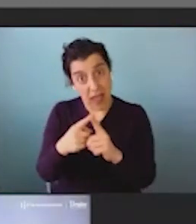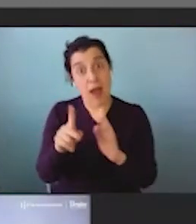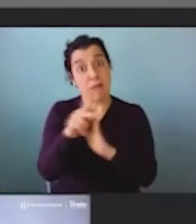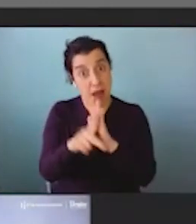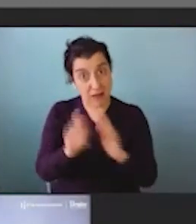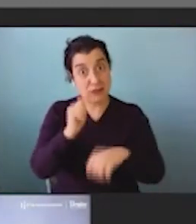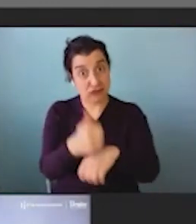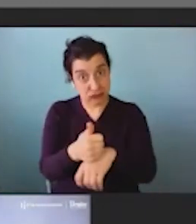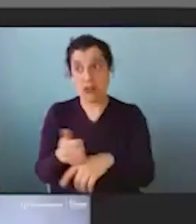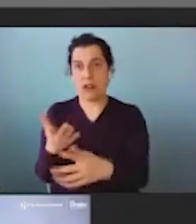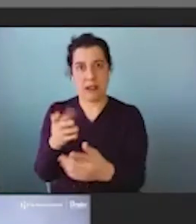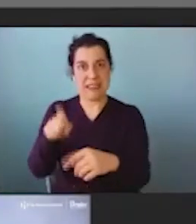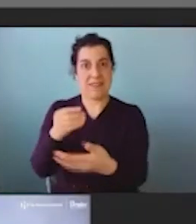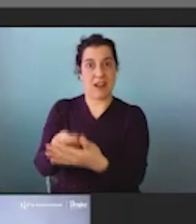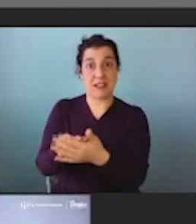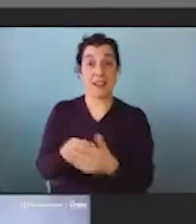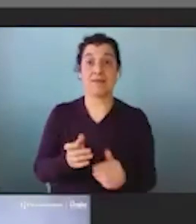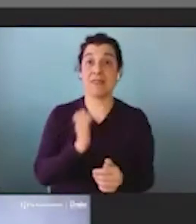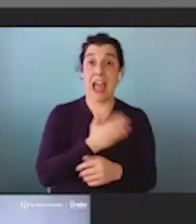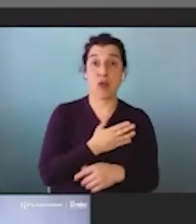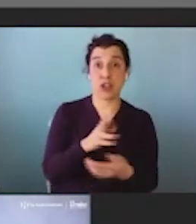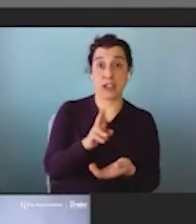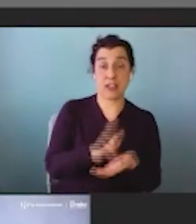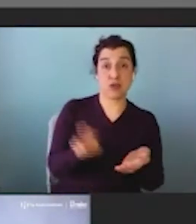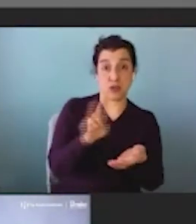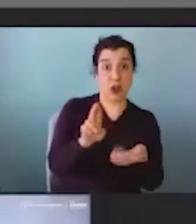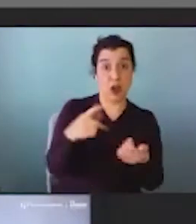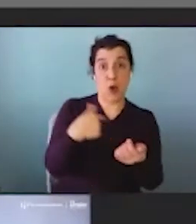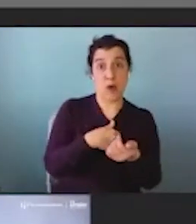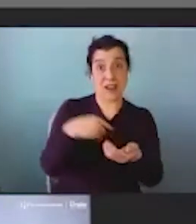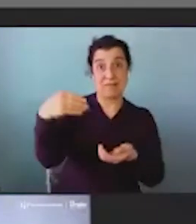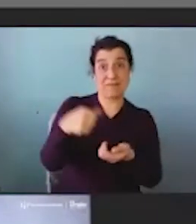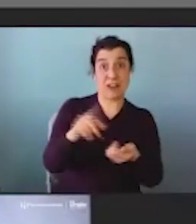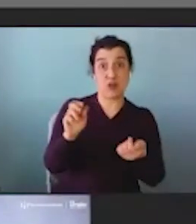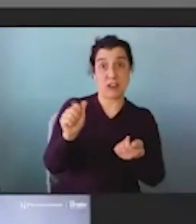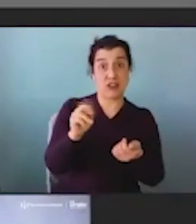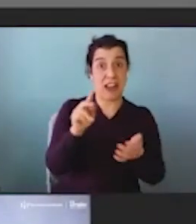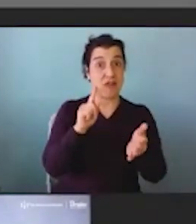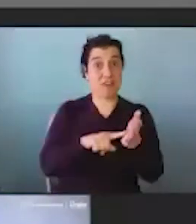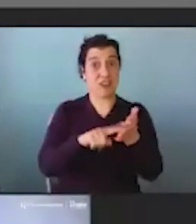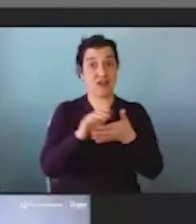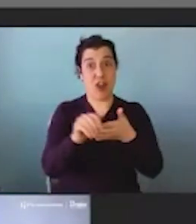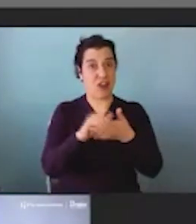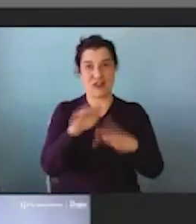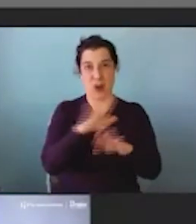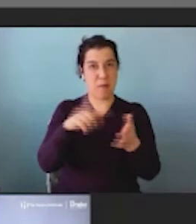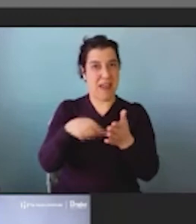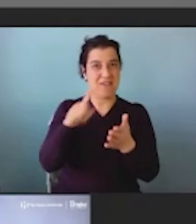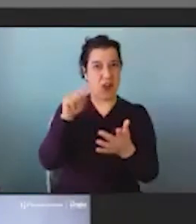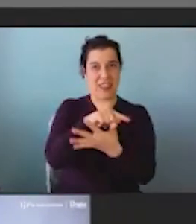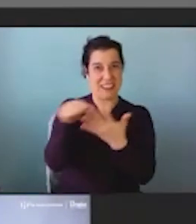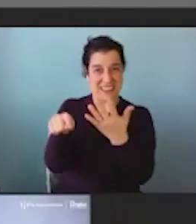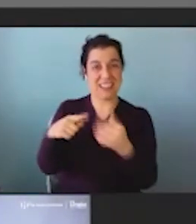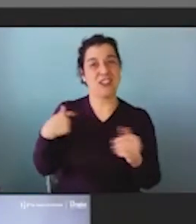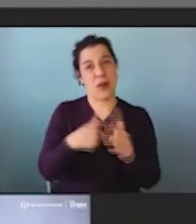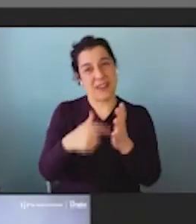institution, Drake University is supported by tuition and research dollars and tuition and research dollars don't pay for this. And so we need foundations,